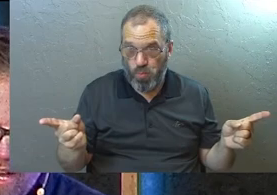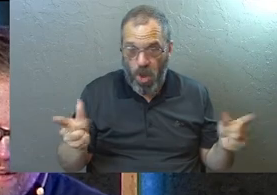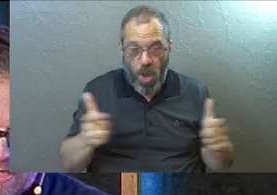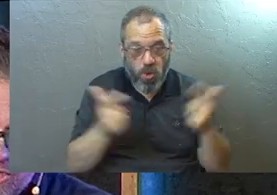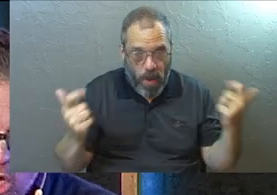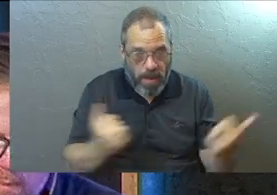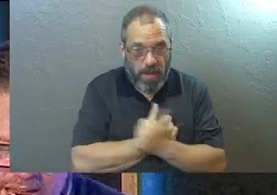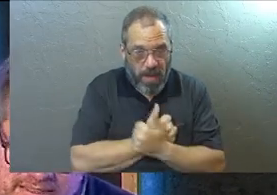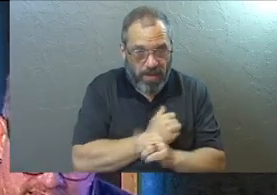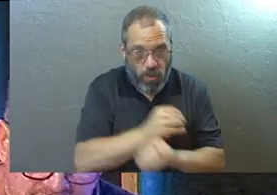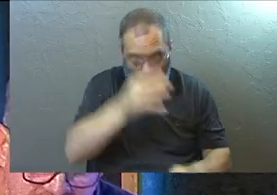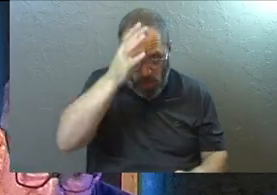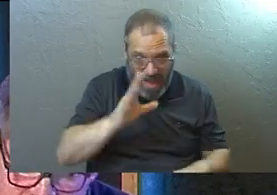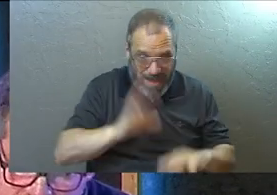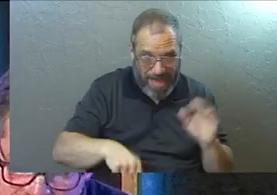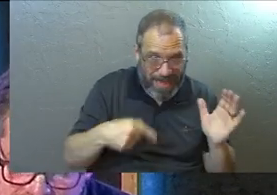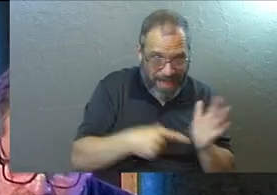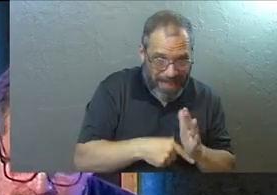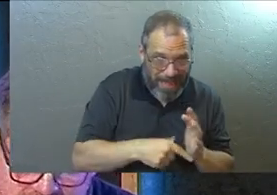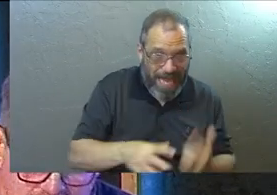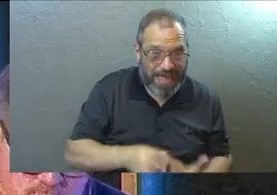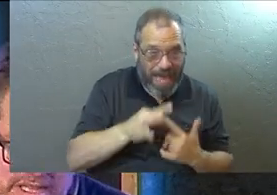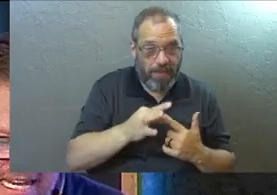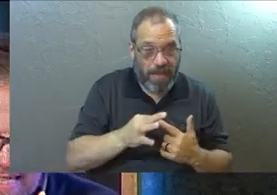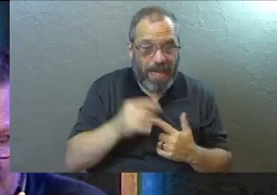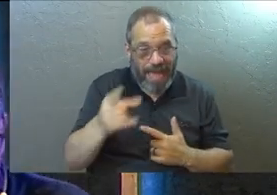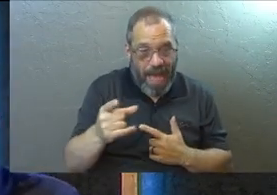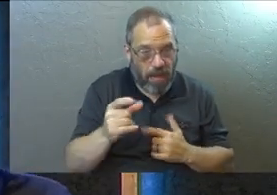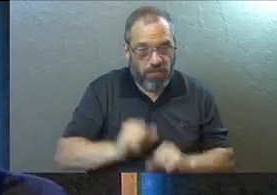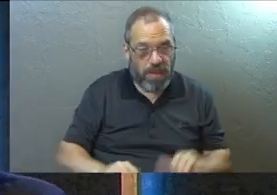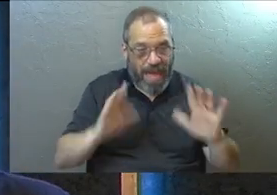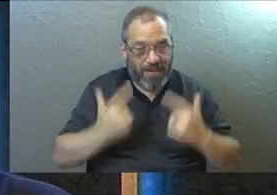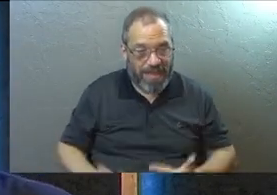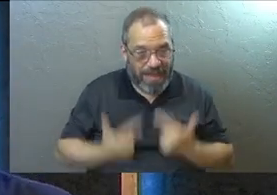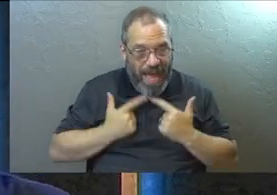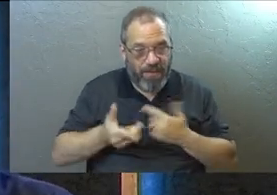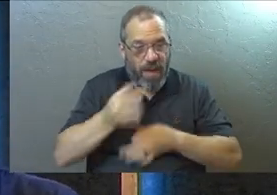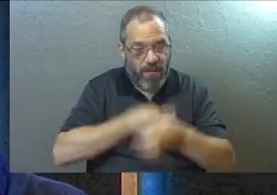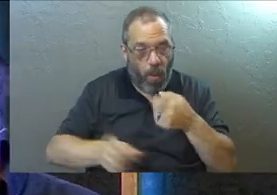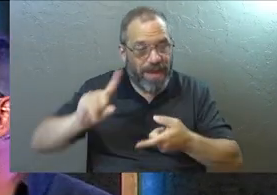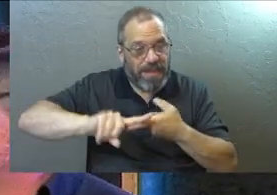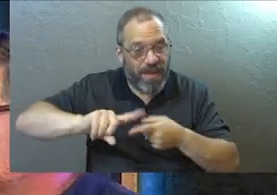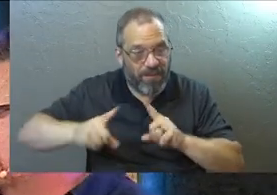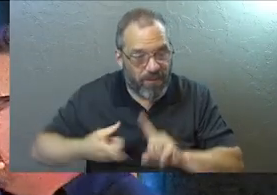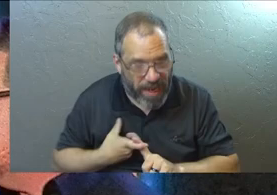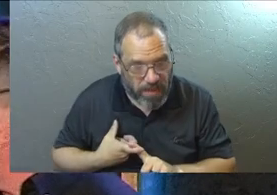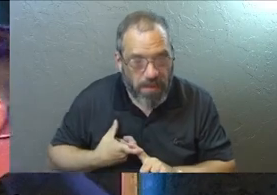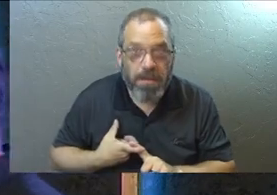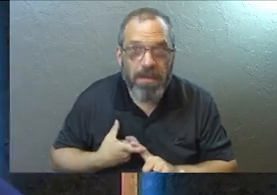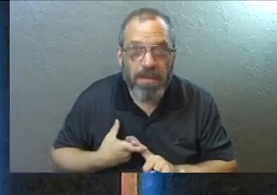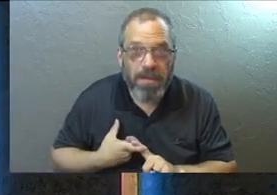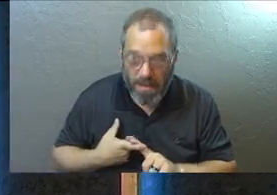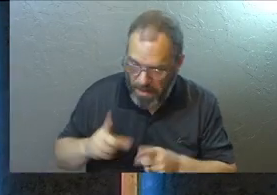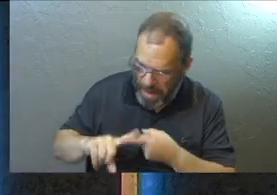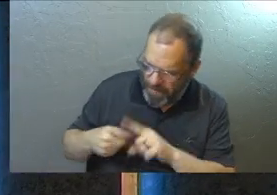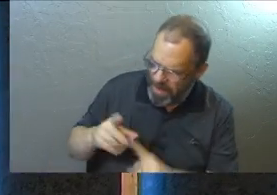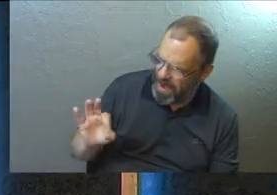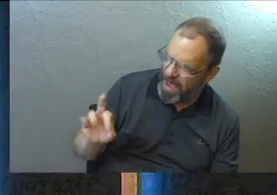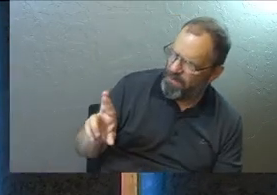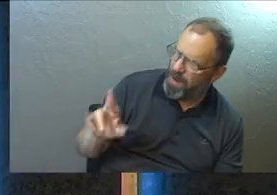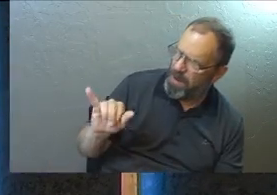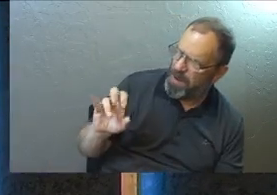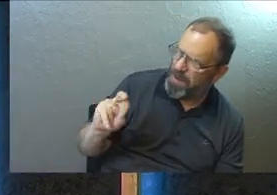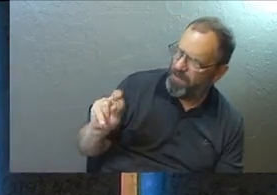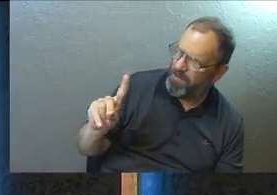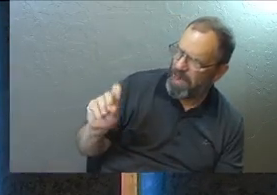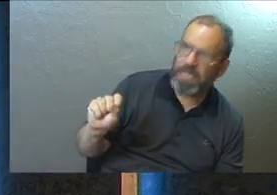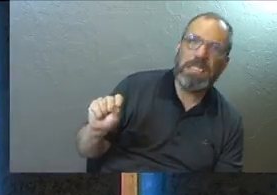Greater love has no man than this, that someone laid down his life for his friends. Now his word friends there, it's the